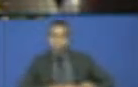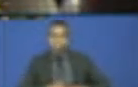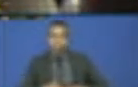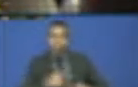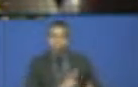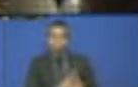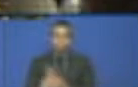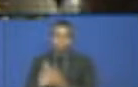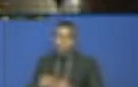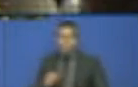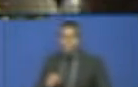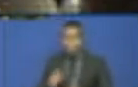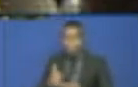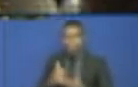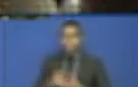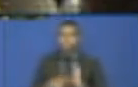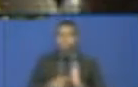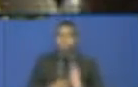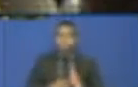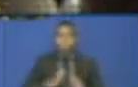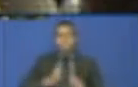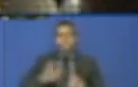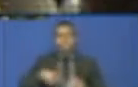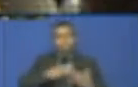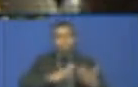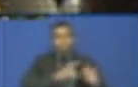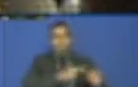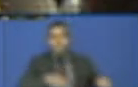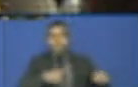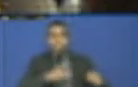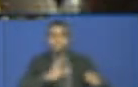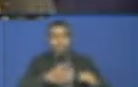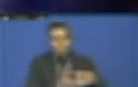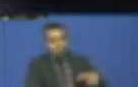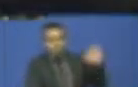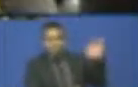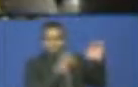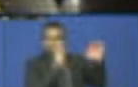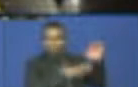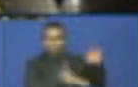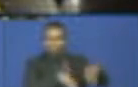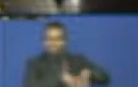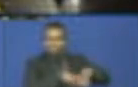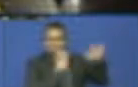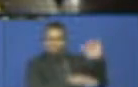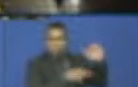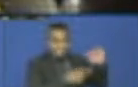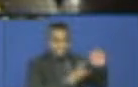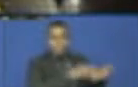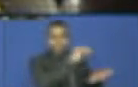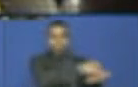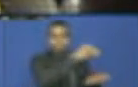We should teach our kids in the rural areas how to respect women. Thank you. Yes. And at the end of the day,